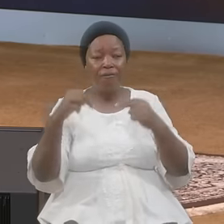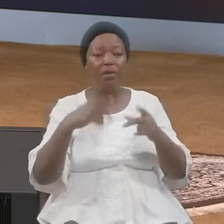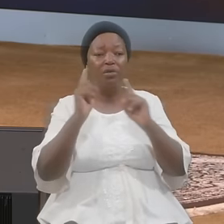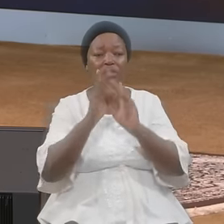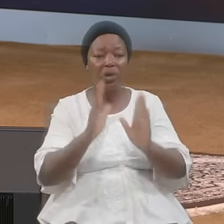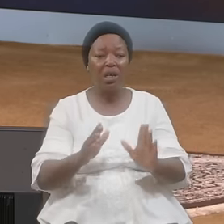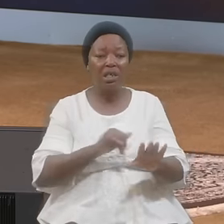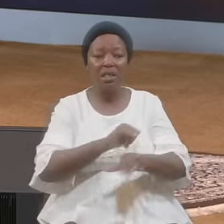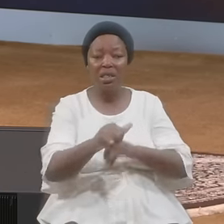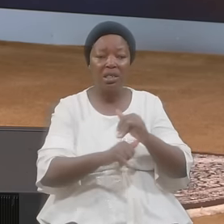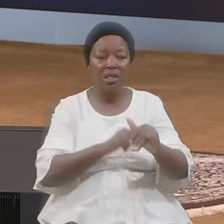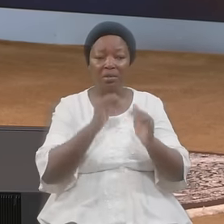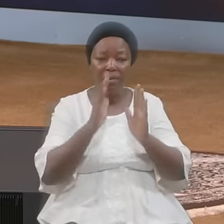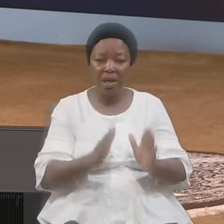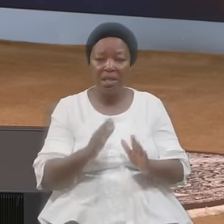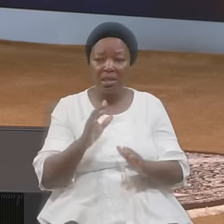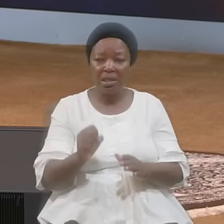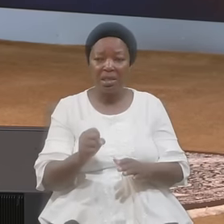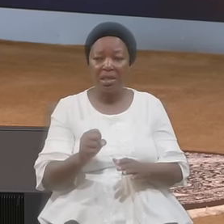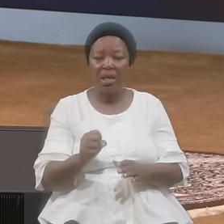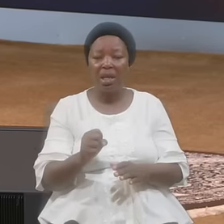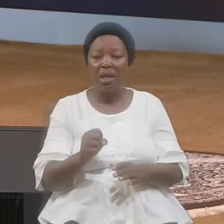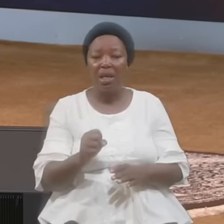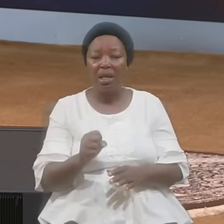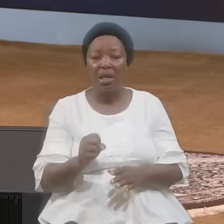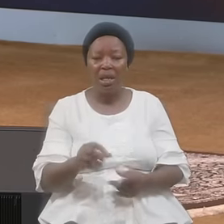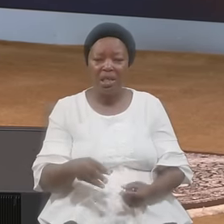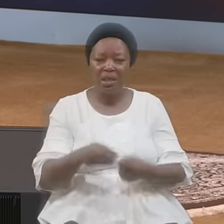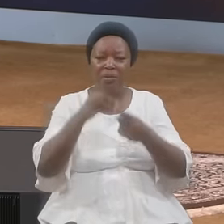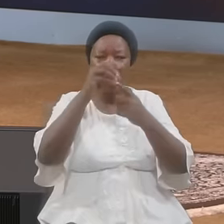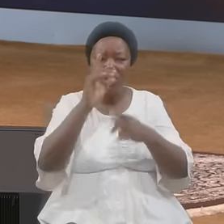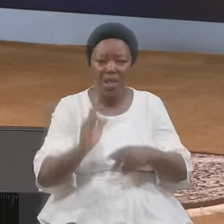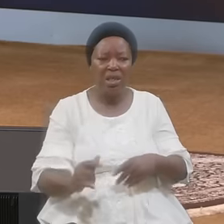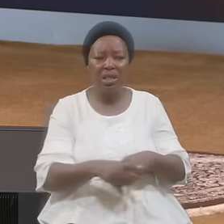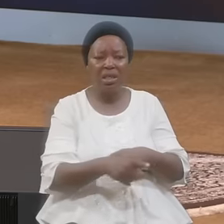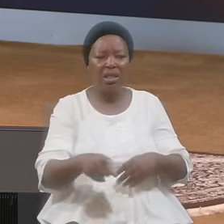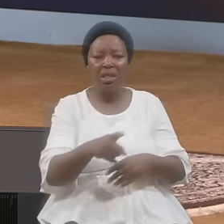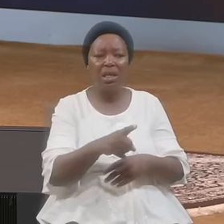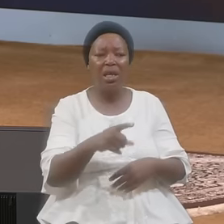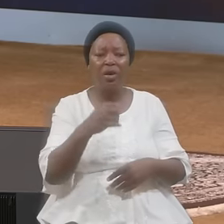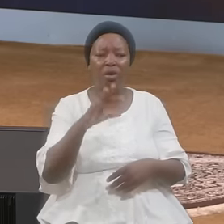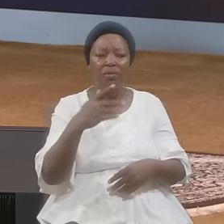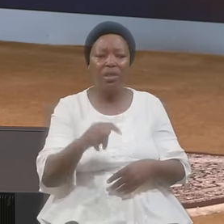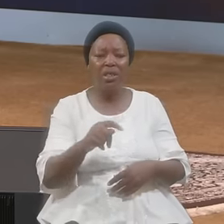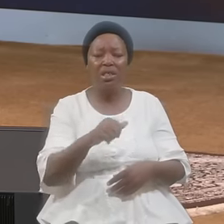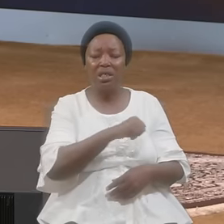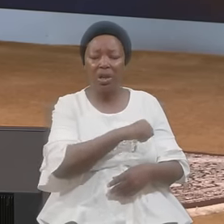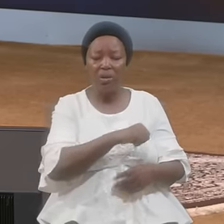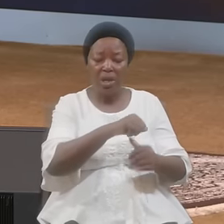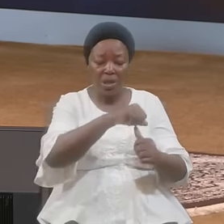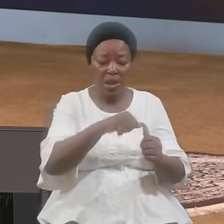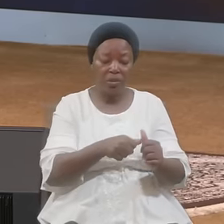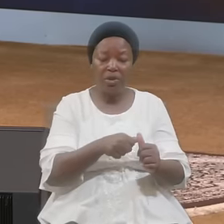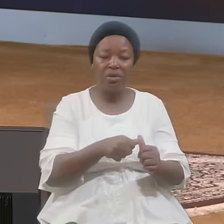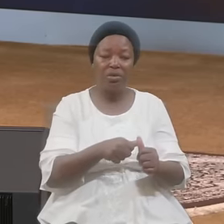Deceitful Receivers Especially They Of The Circumcision Look At